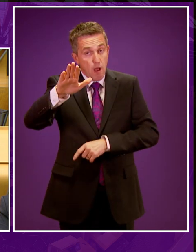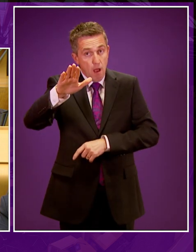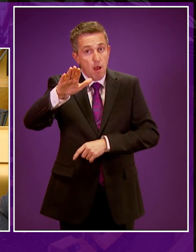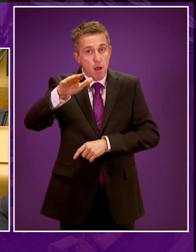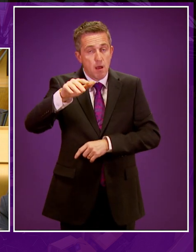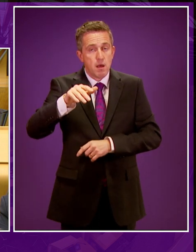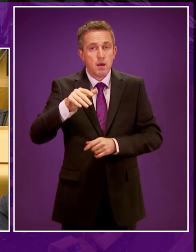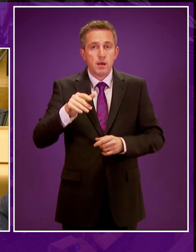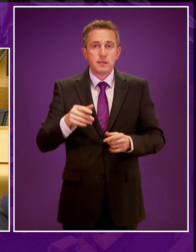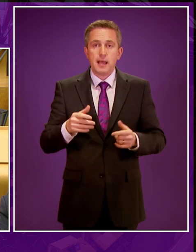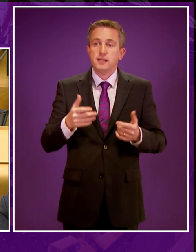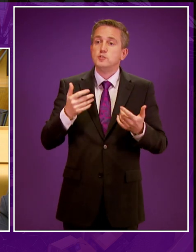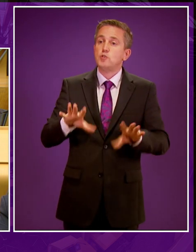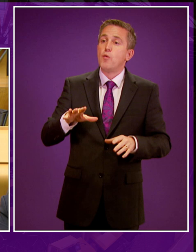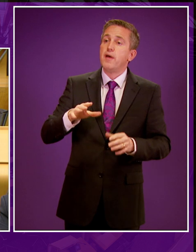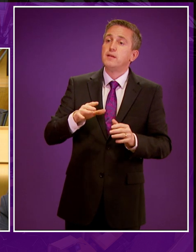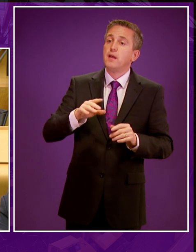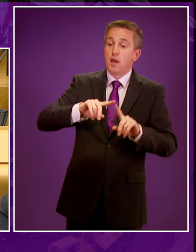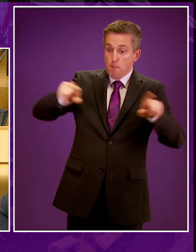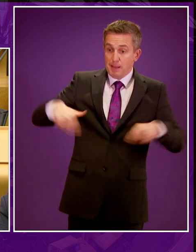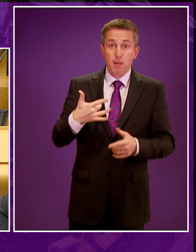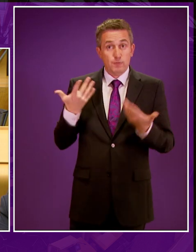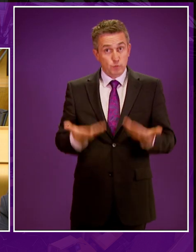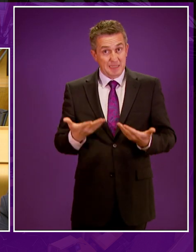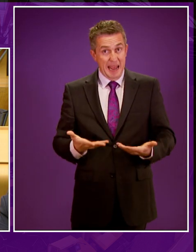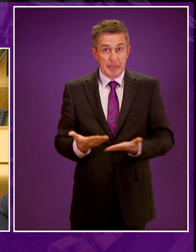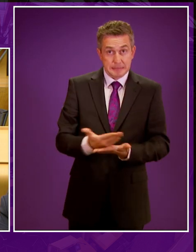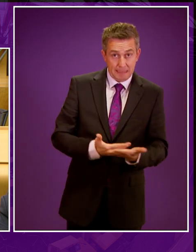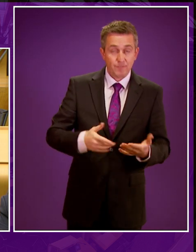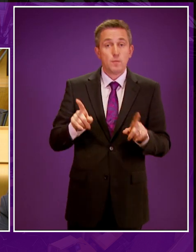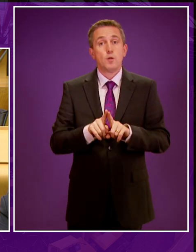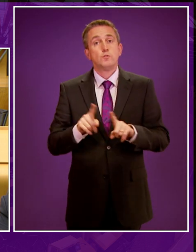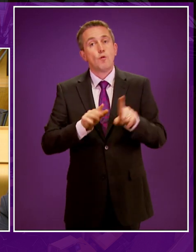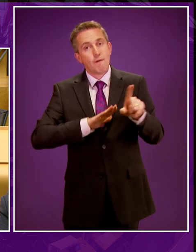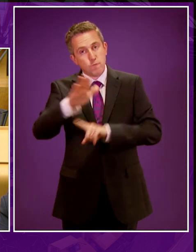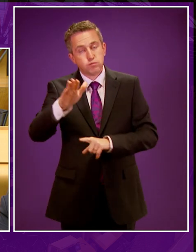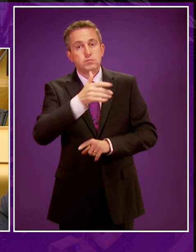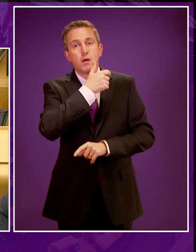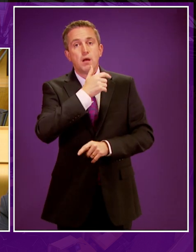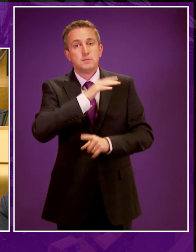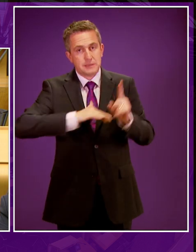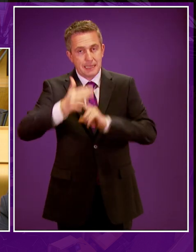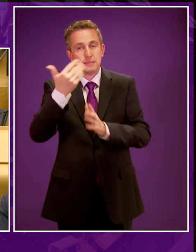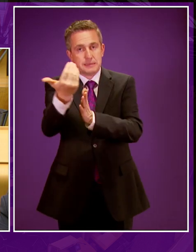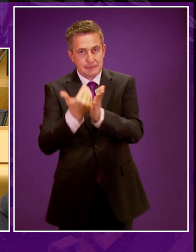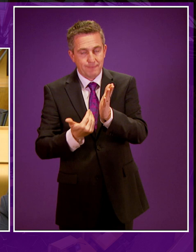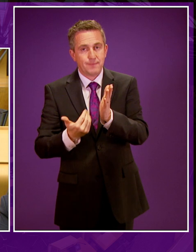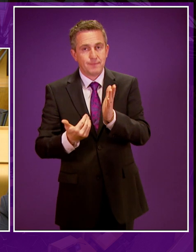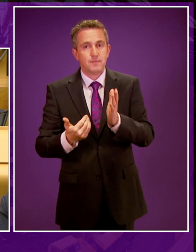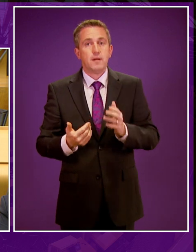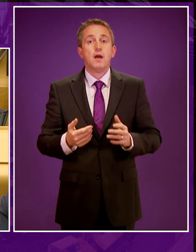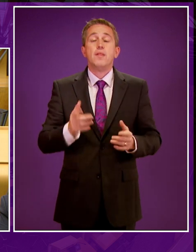the benefit of those of us today, but for the benefit of our environment, the wider economy and the development of our economy,